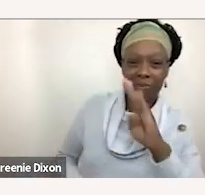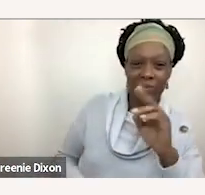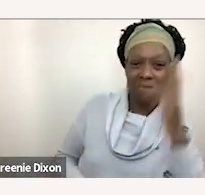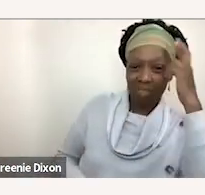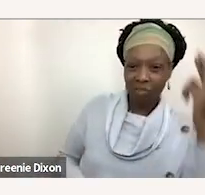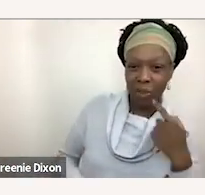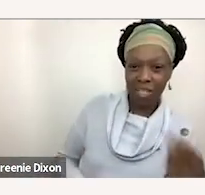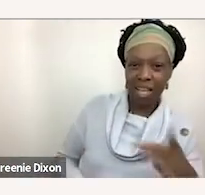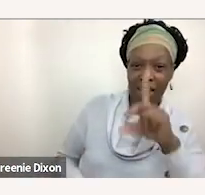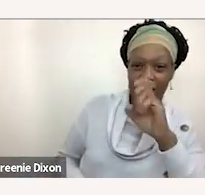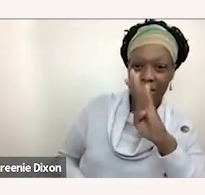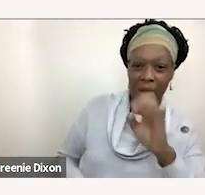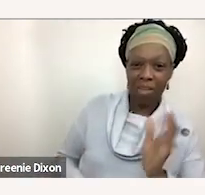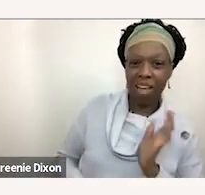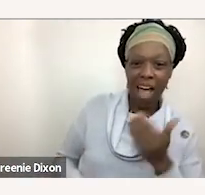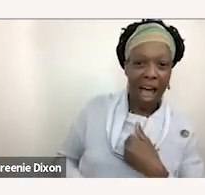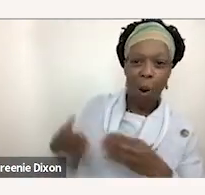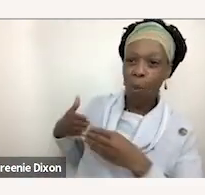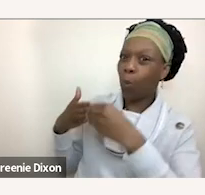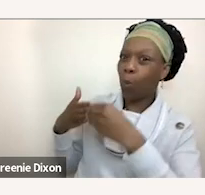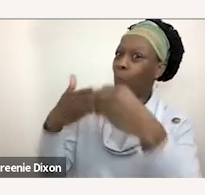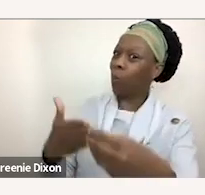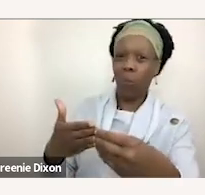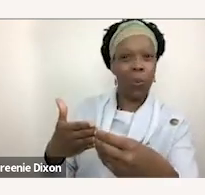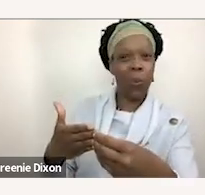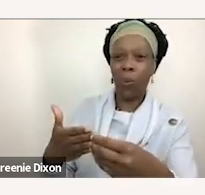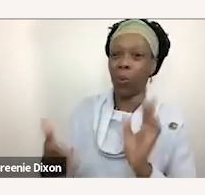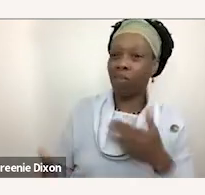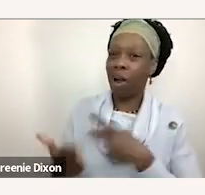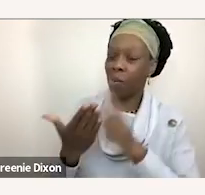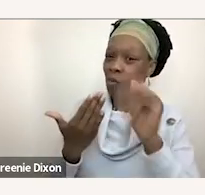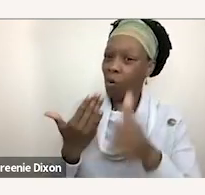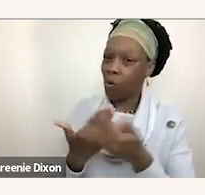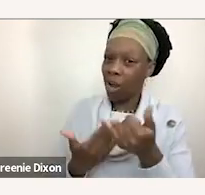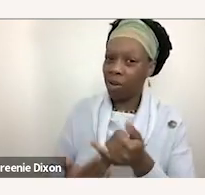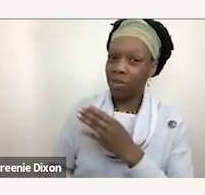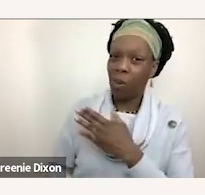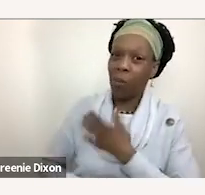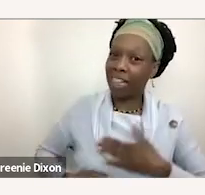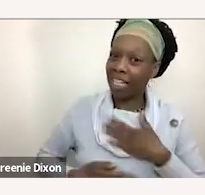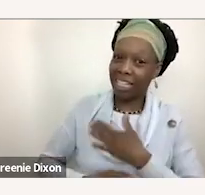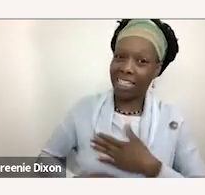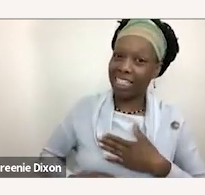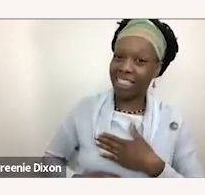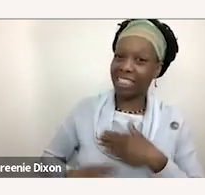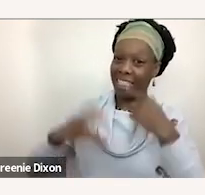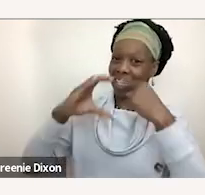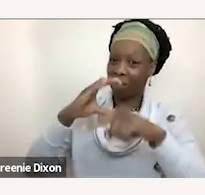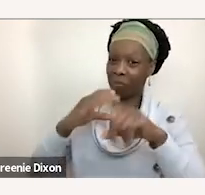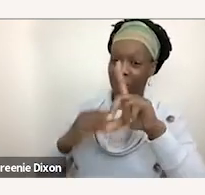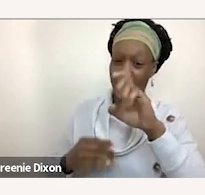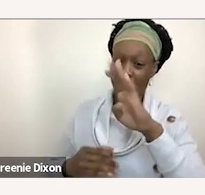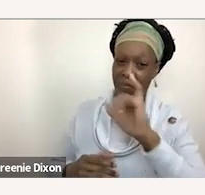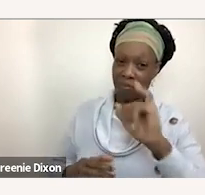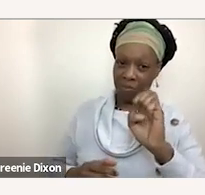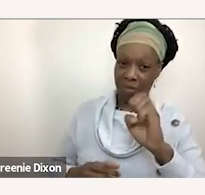is um the lead of our inclusion and education programs and so please you know her email um was